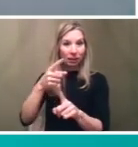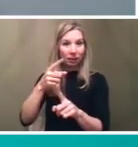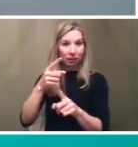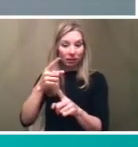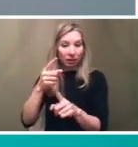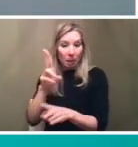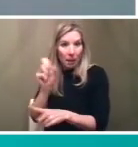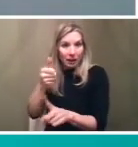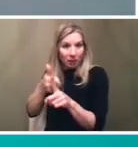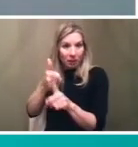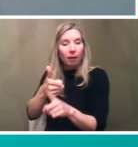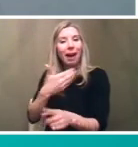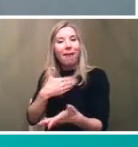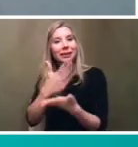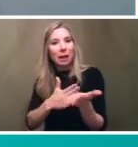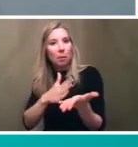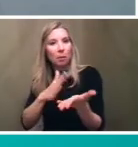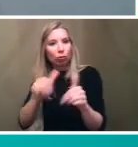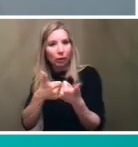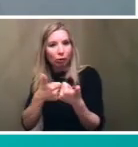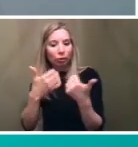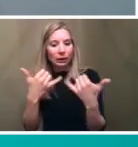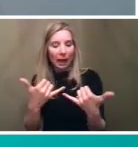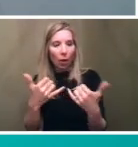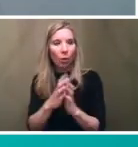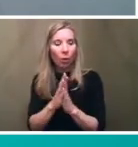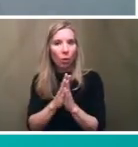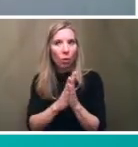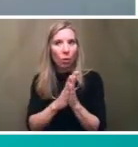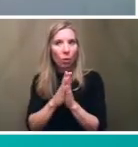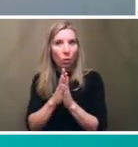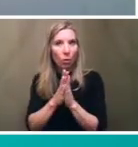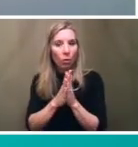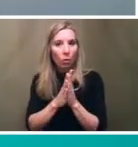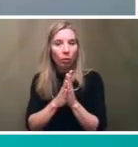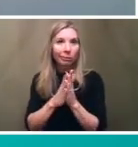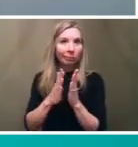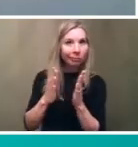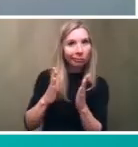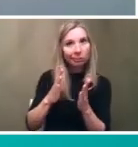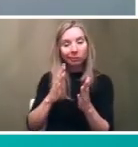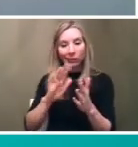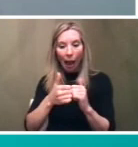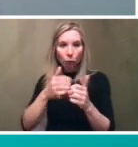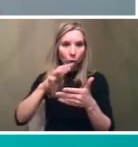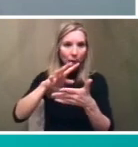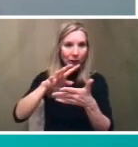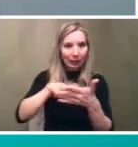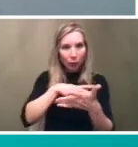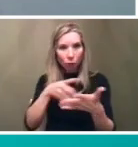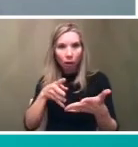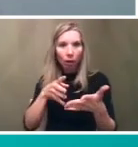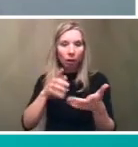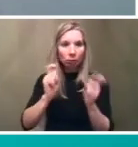now um you know with sort of um you know scheduling around each other um i think we're hoping that we can make some